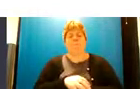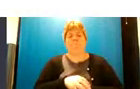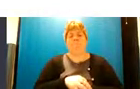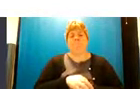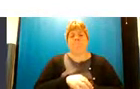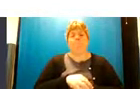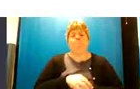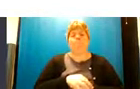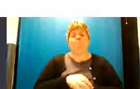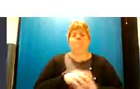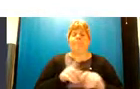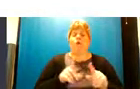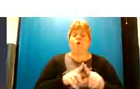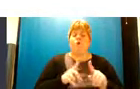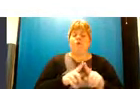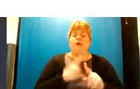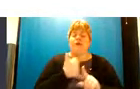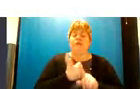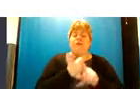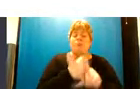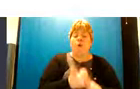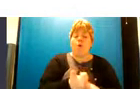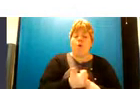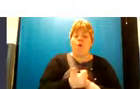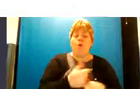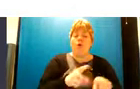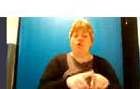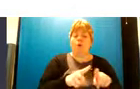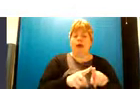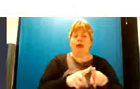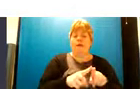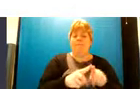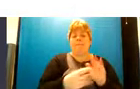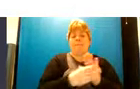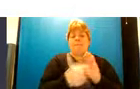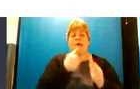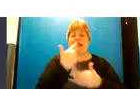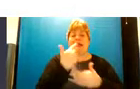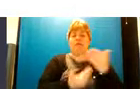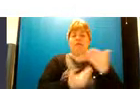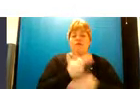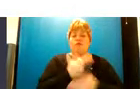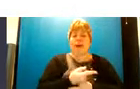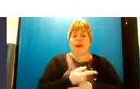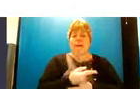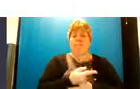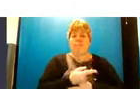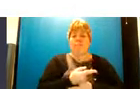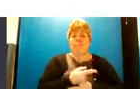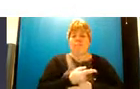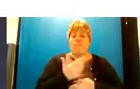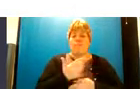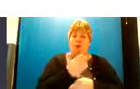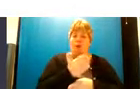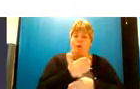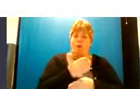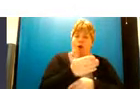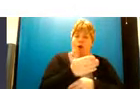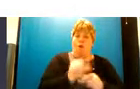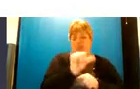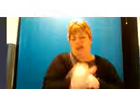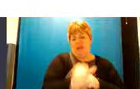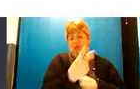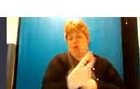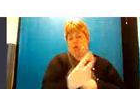then also there is um support that the the model that i've described is where we're going in the next two three